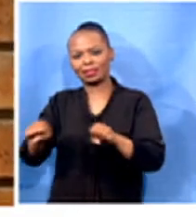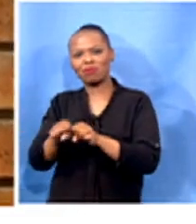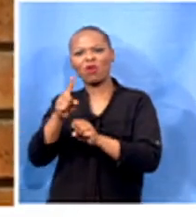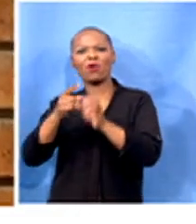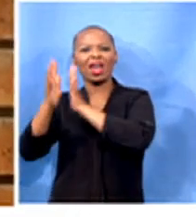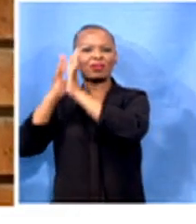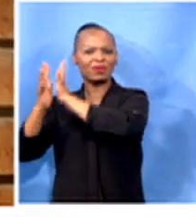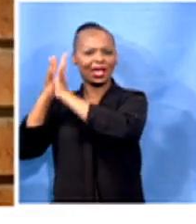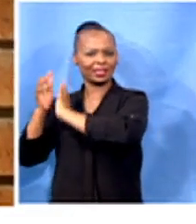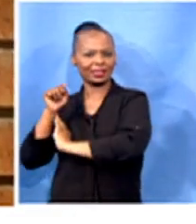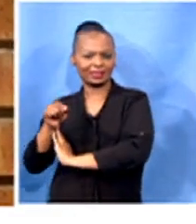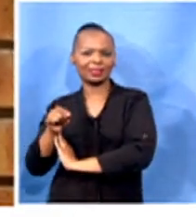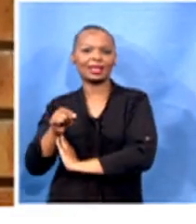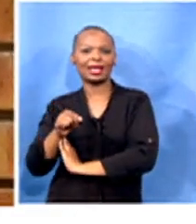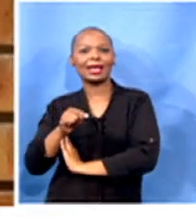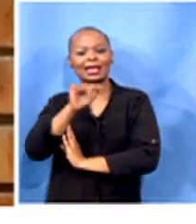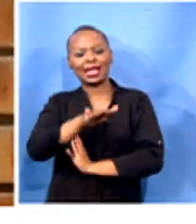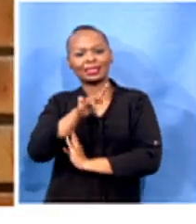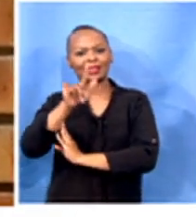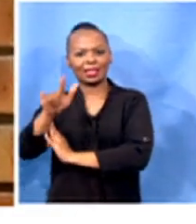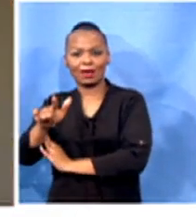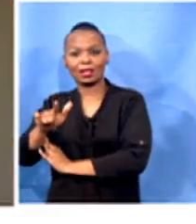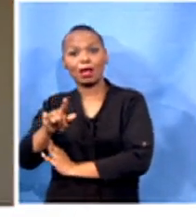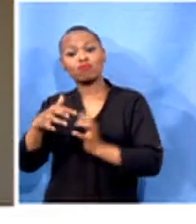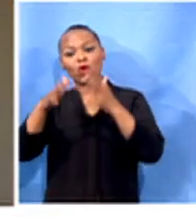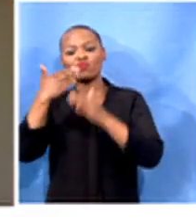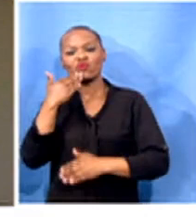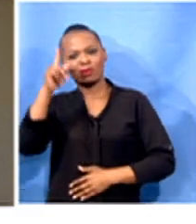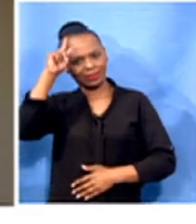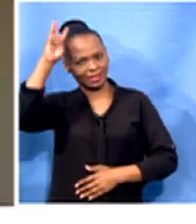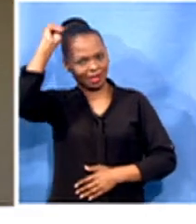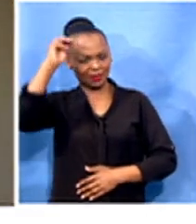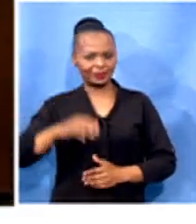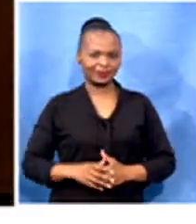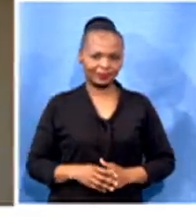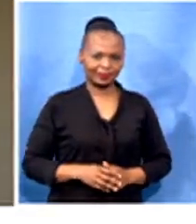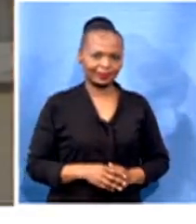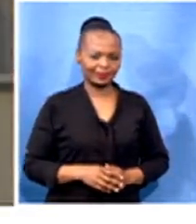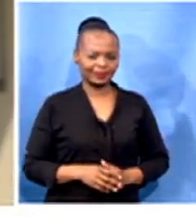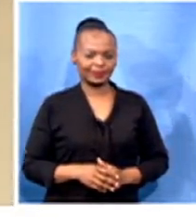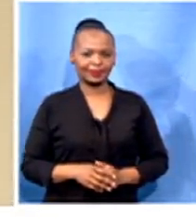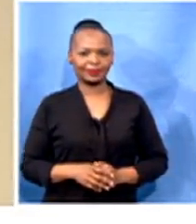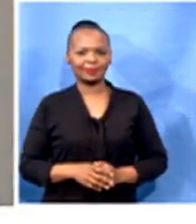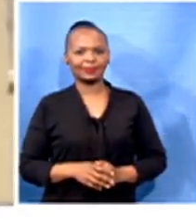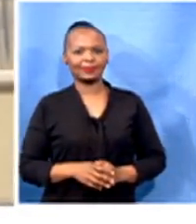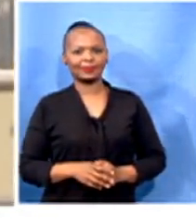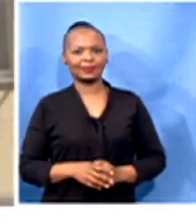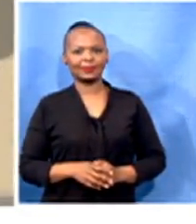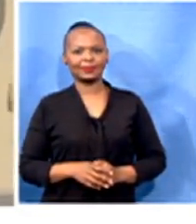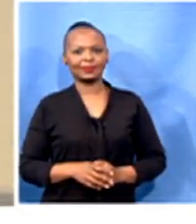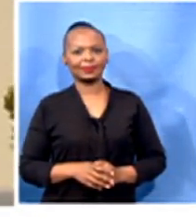by former president Nelson Mandela. Abongile Yankees. SABC News,